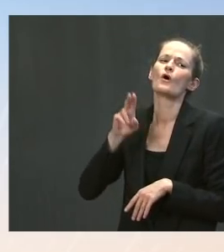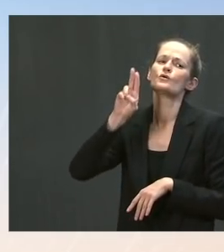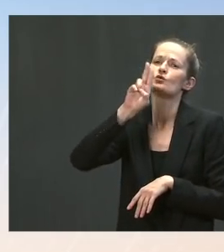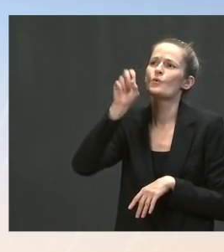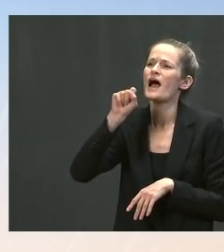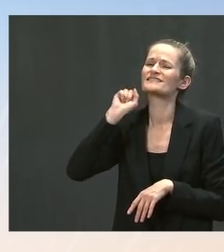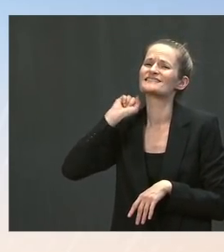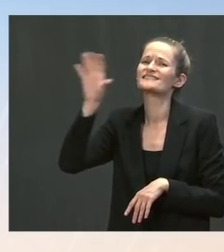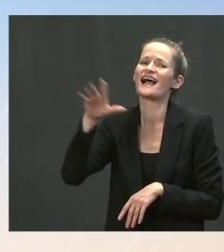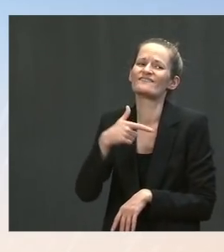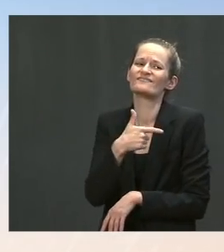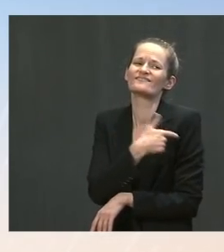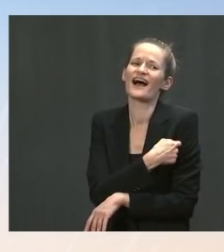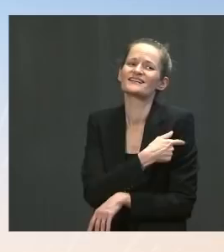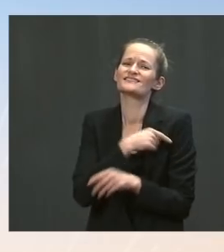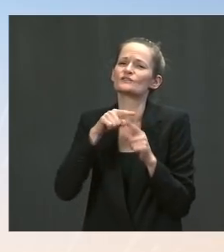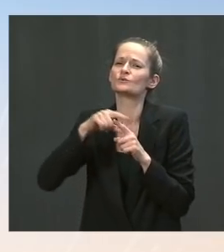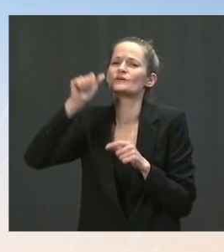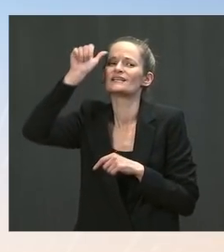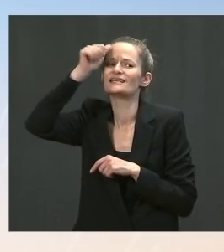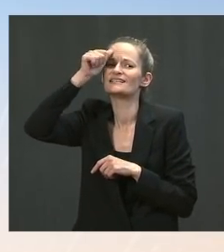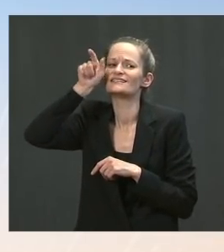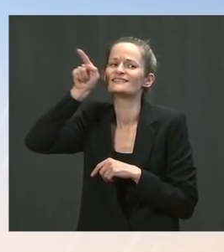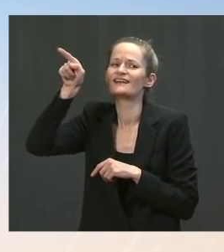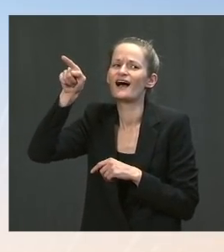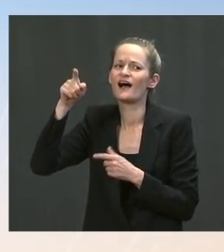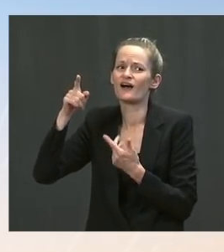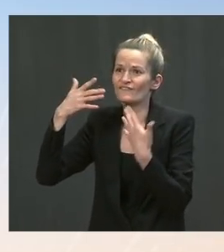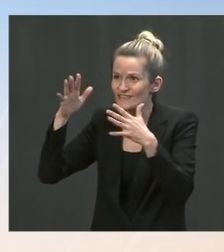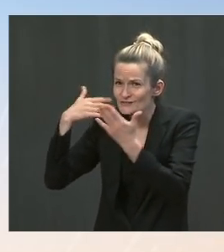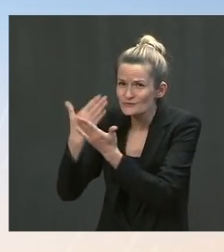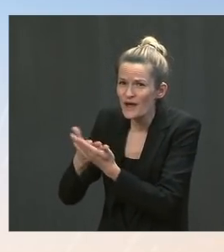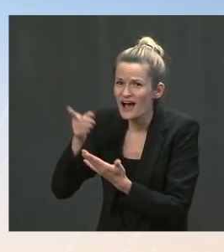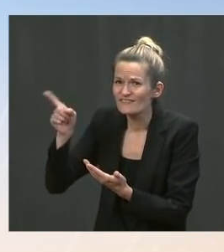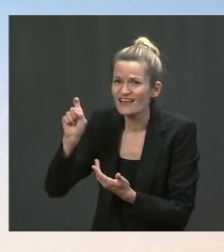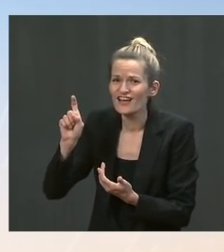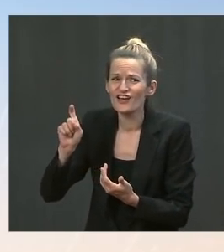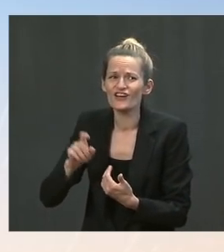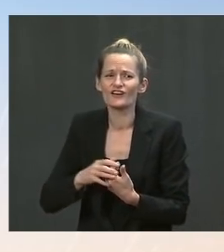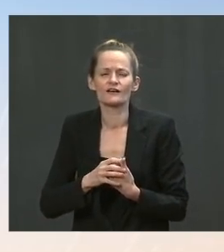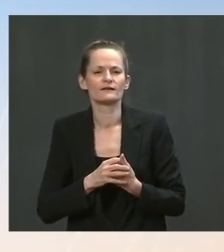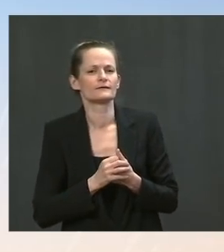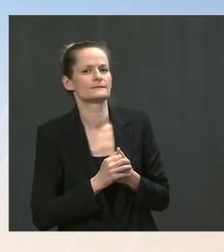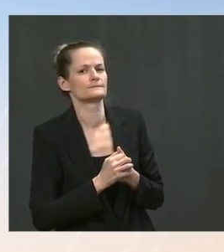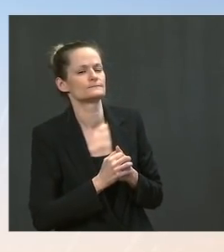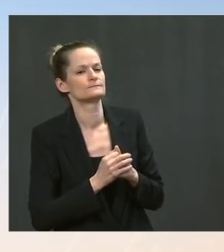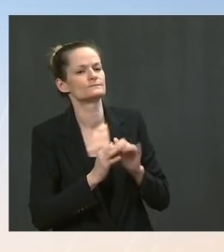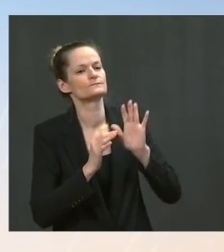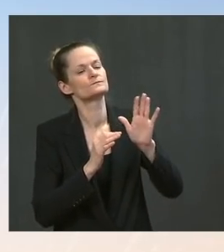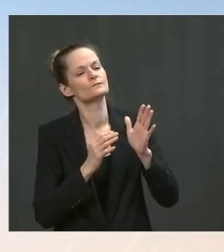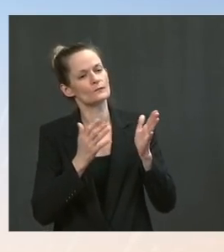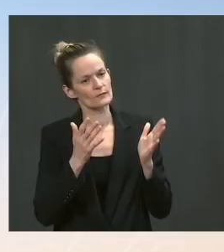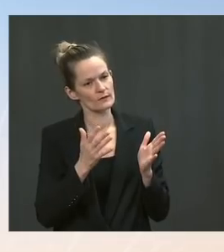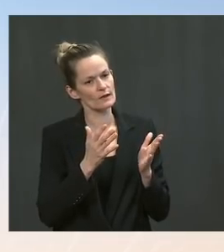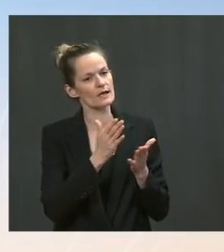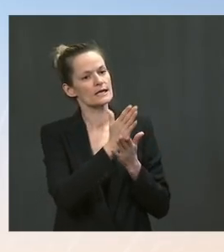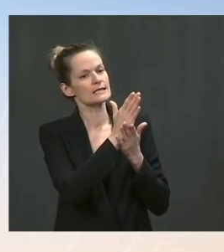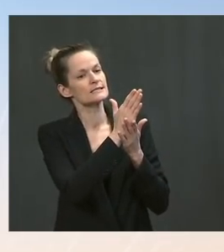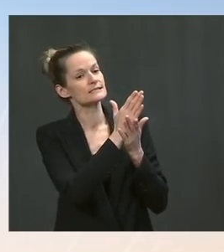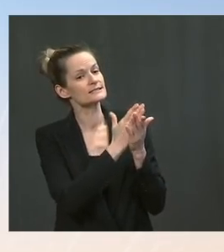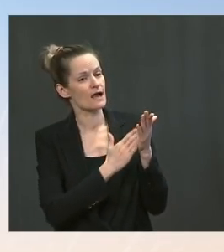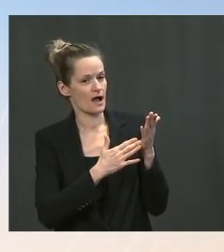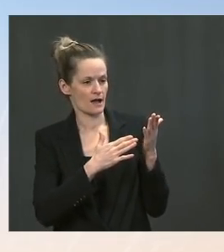Ms. Well, I would say first that we have seen in some places that there are legal issues or